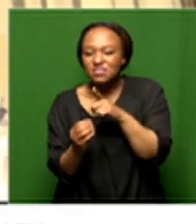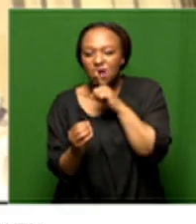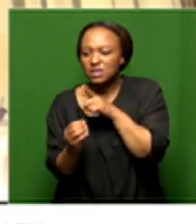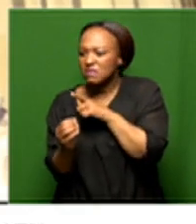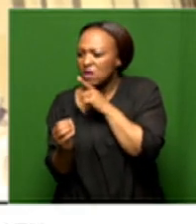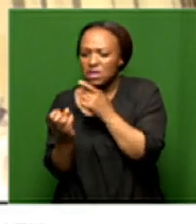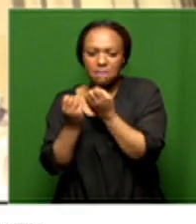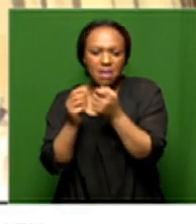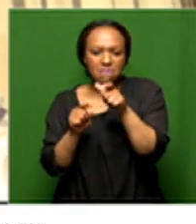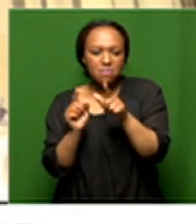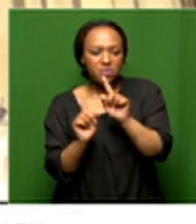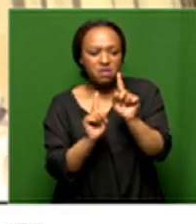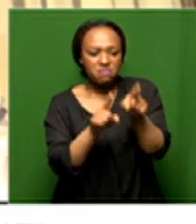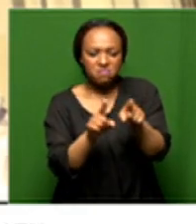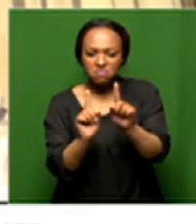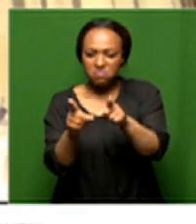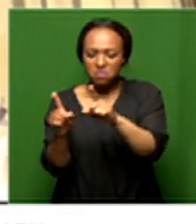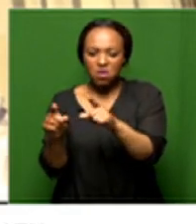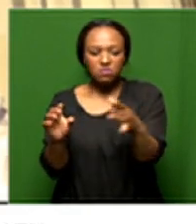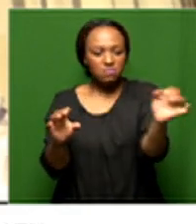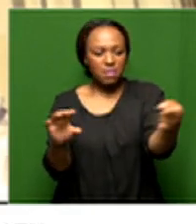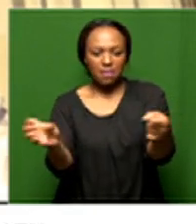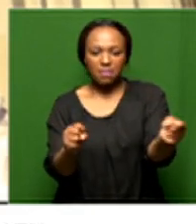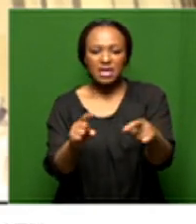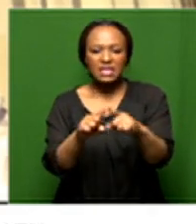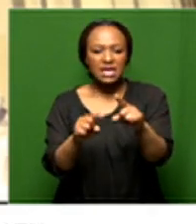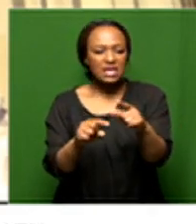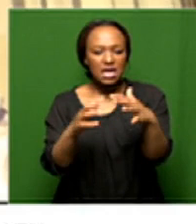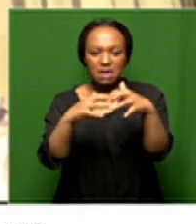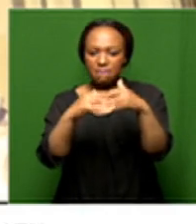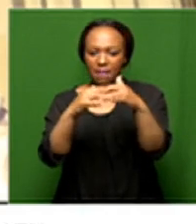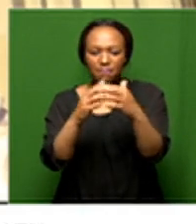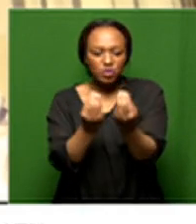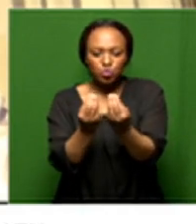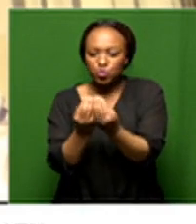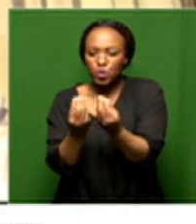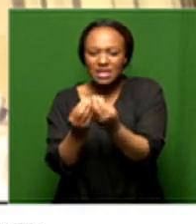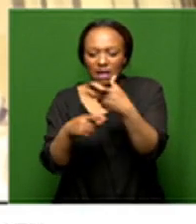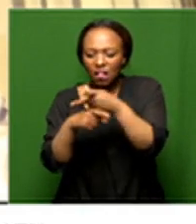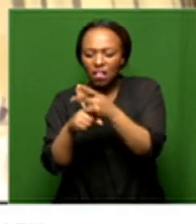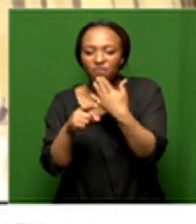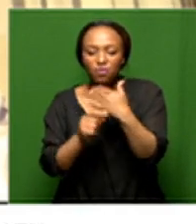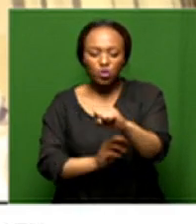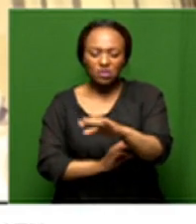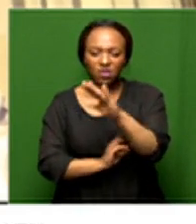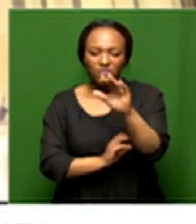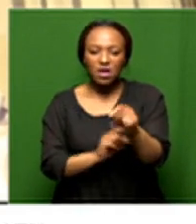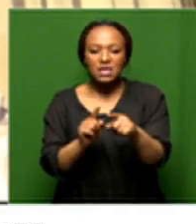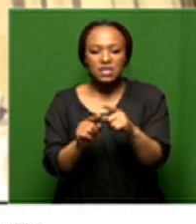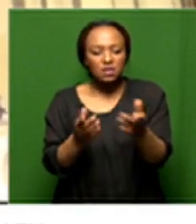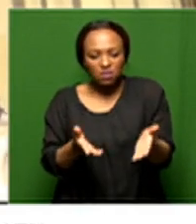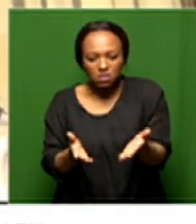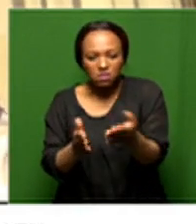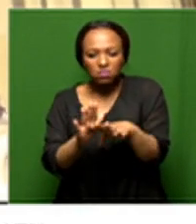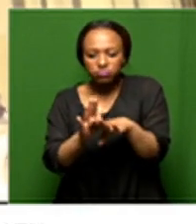people going in creating south african made things investing in south african products and allowing these things to flourish